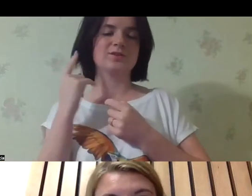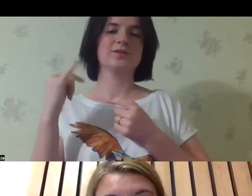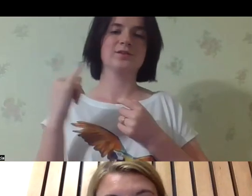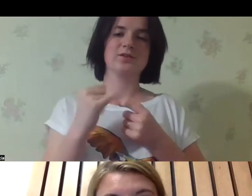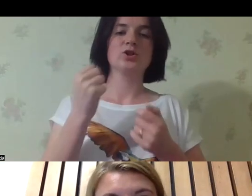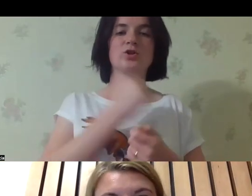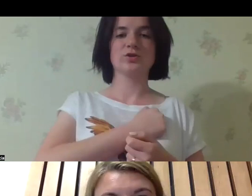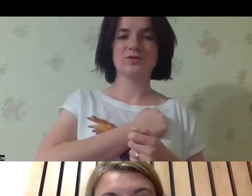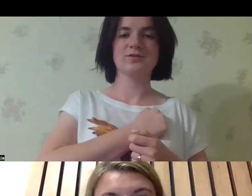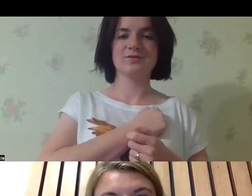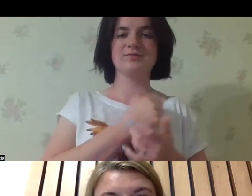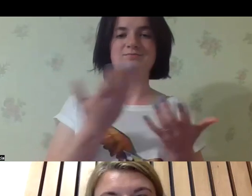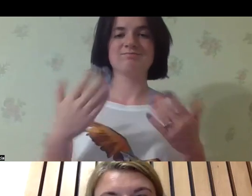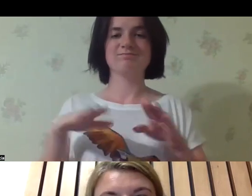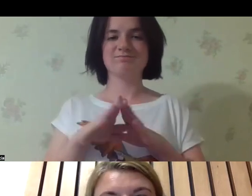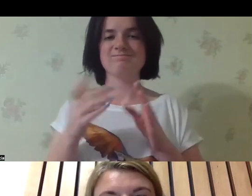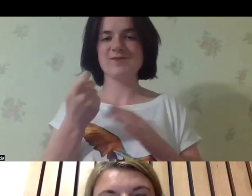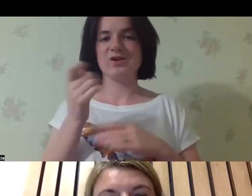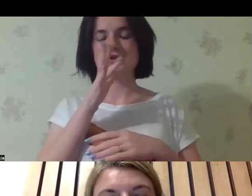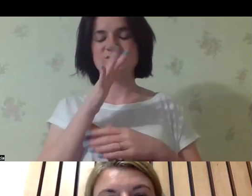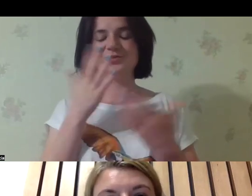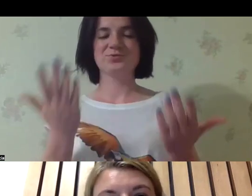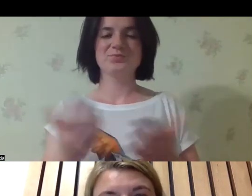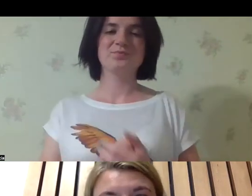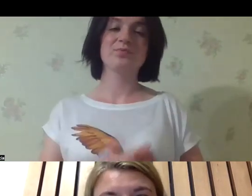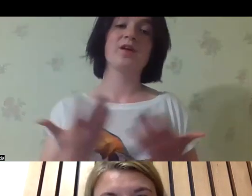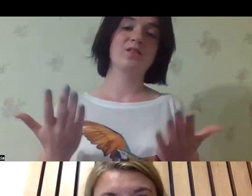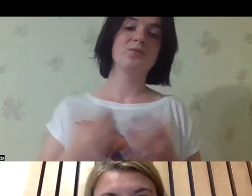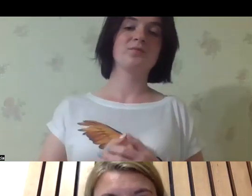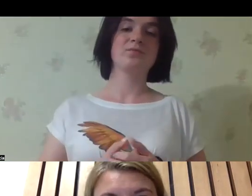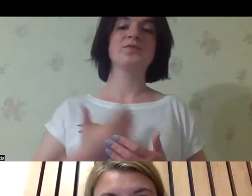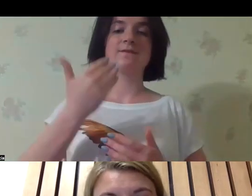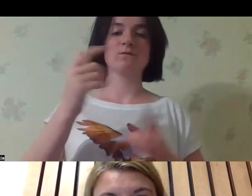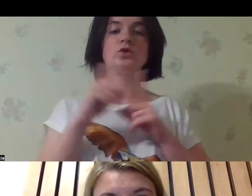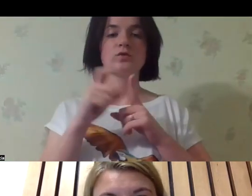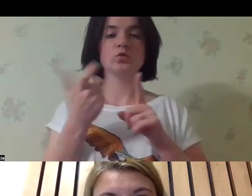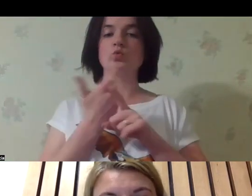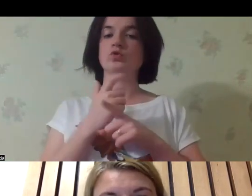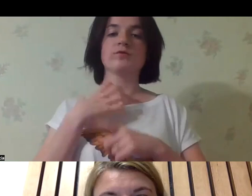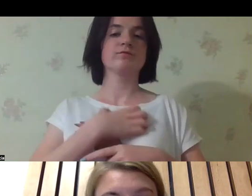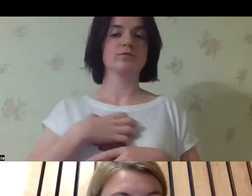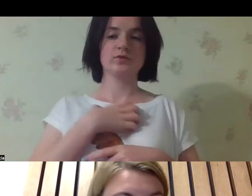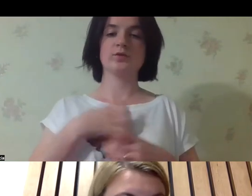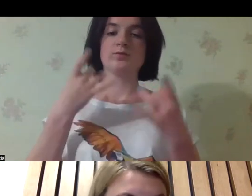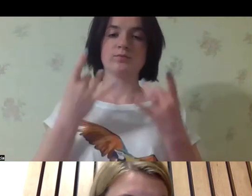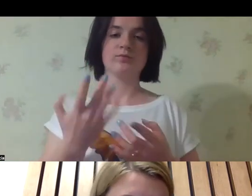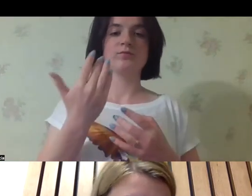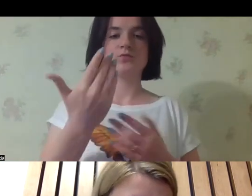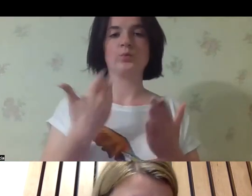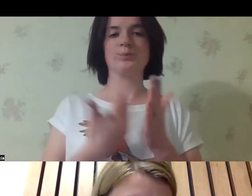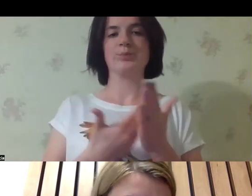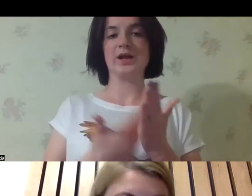to see and listen to you today. Now we have little time for that. But your words are very